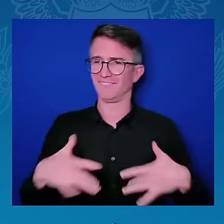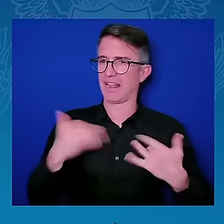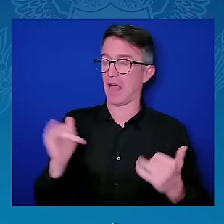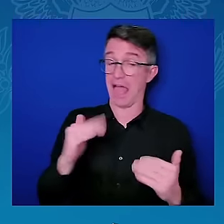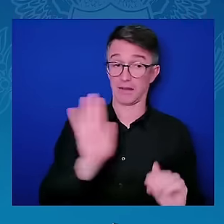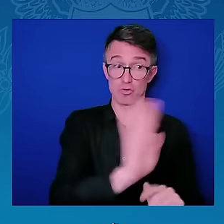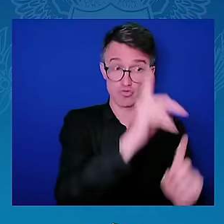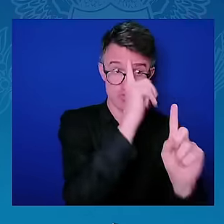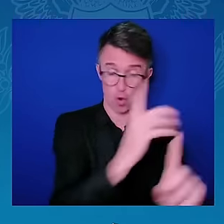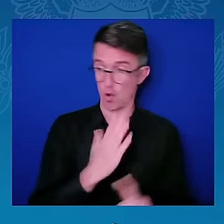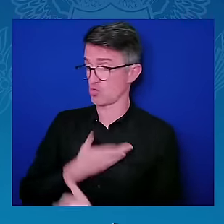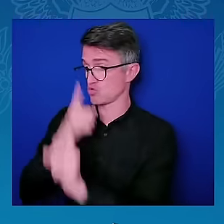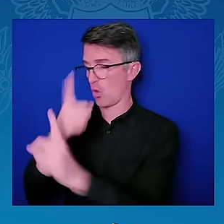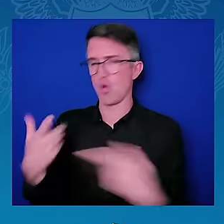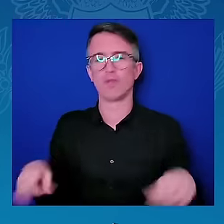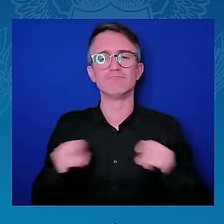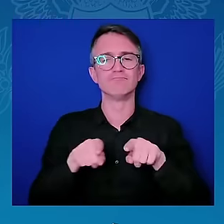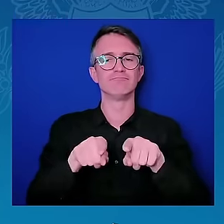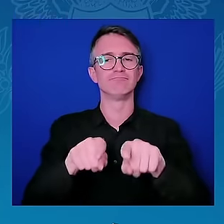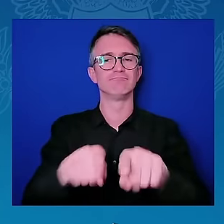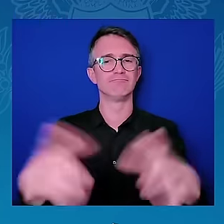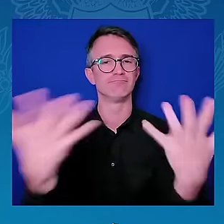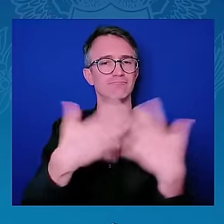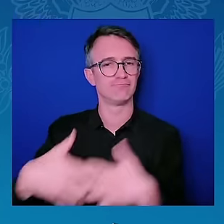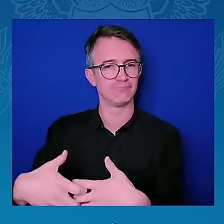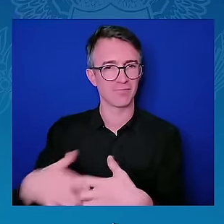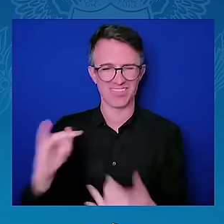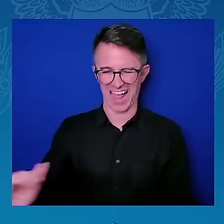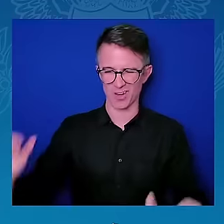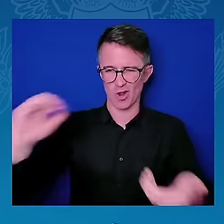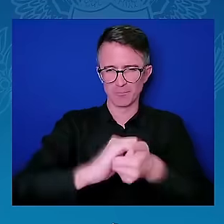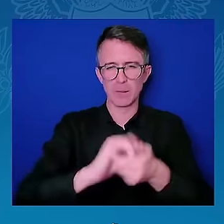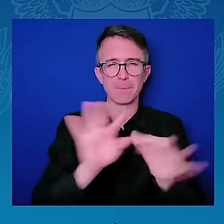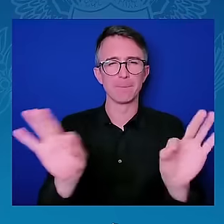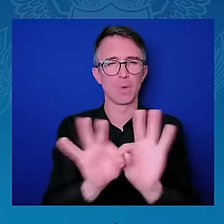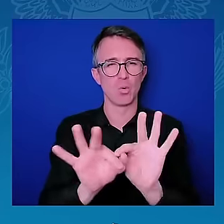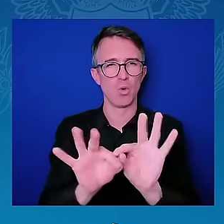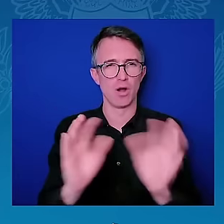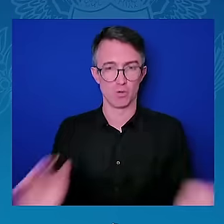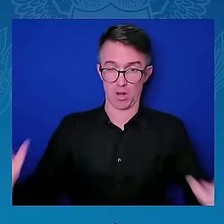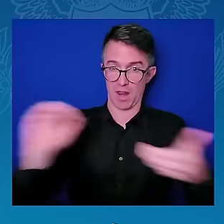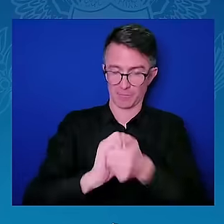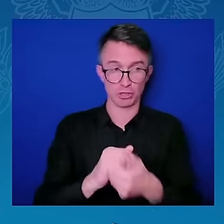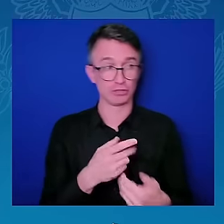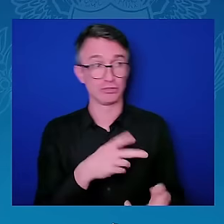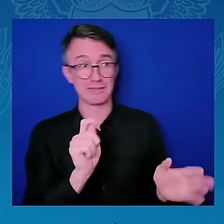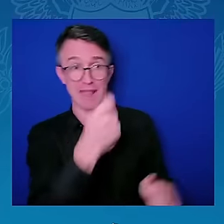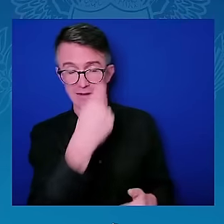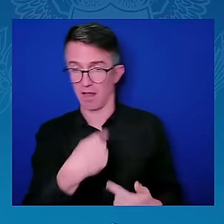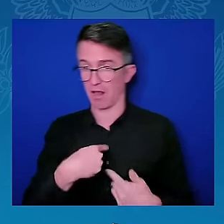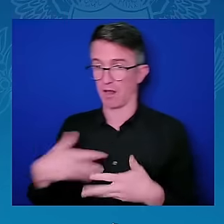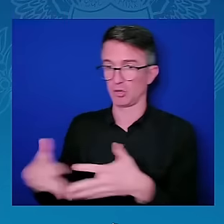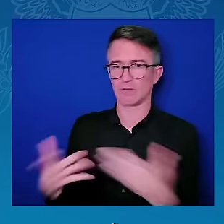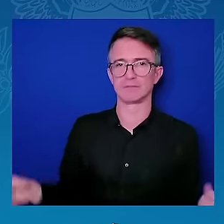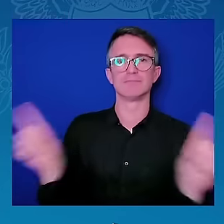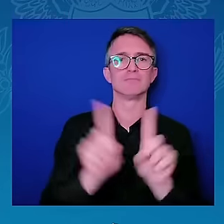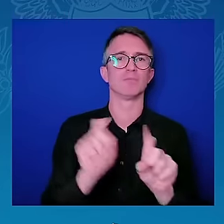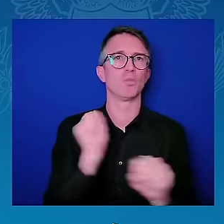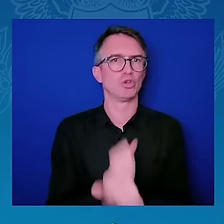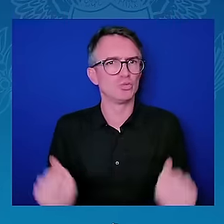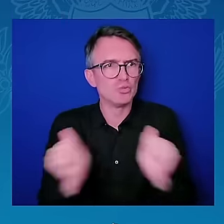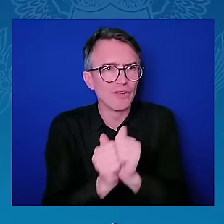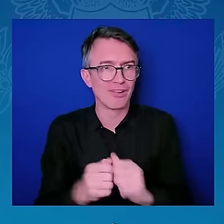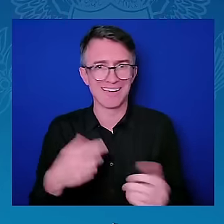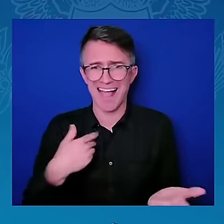the engines of growth on the continent and in the global economy. Kenya is home to one of Africa's most diversified and